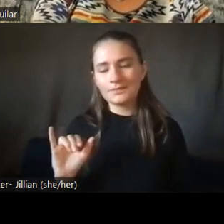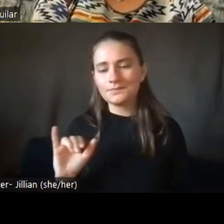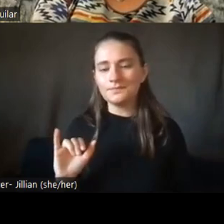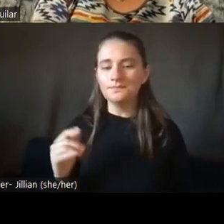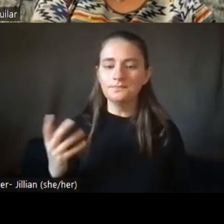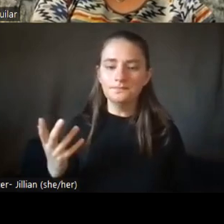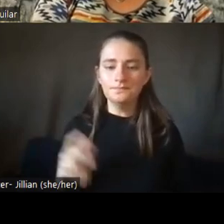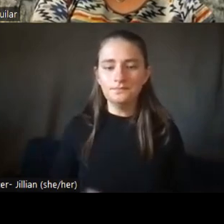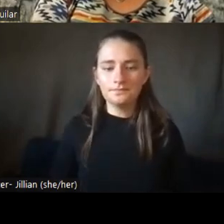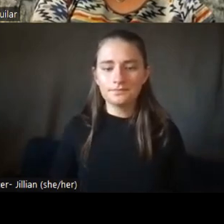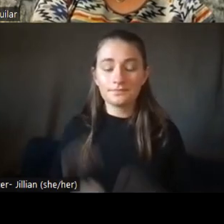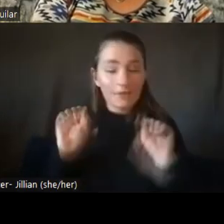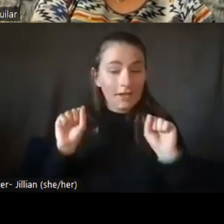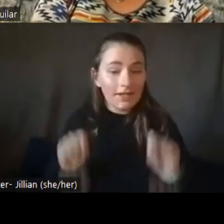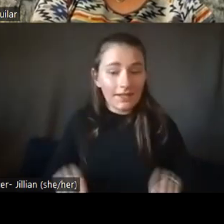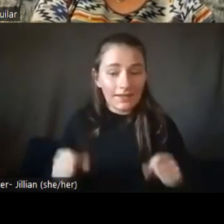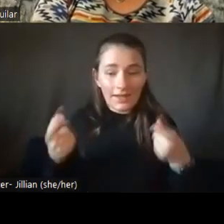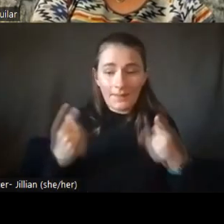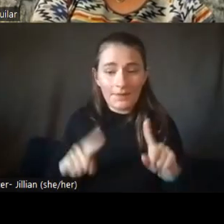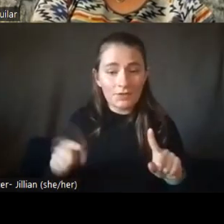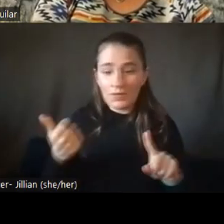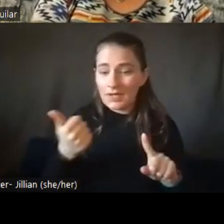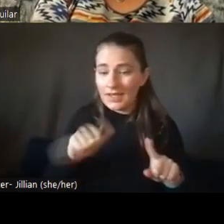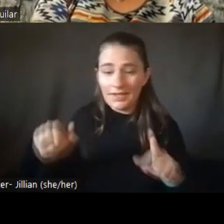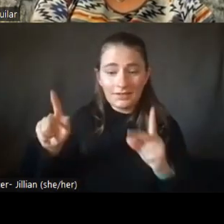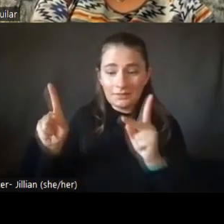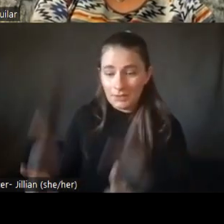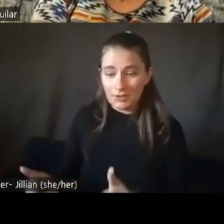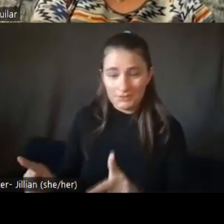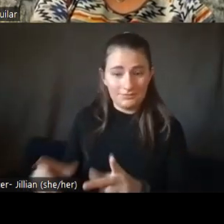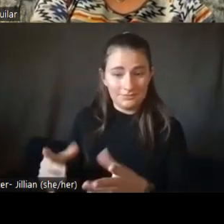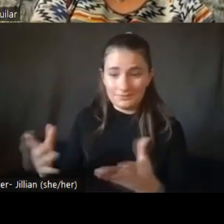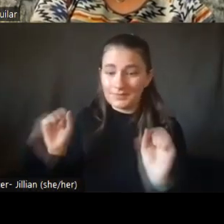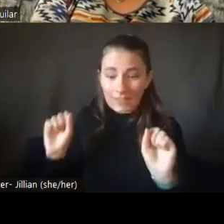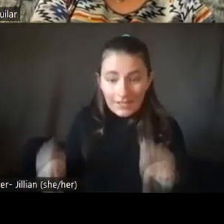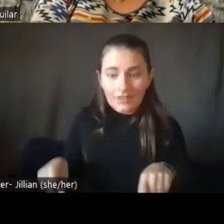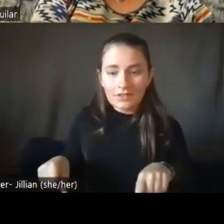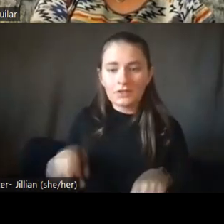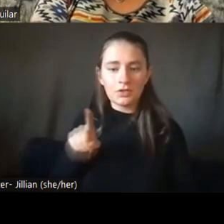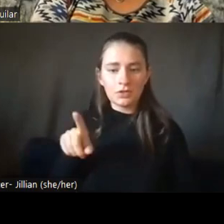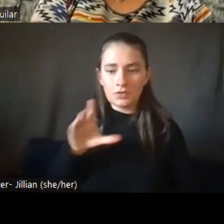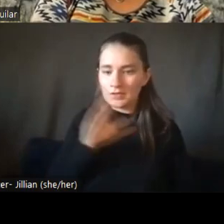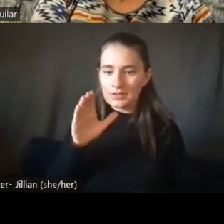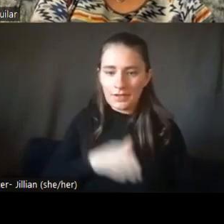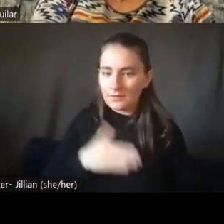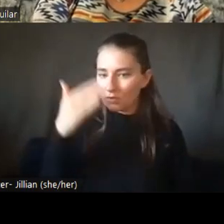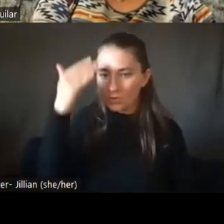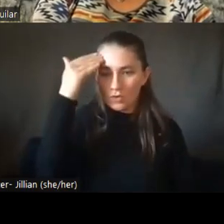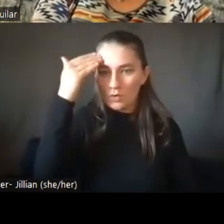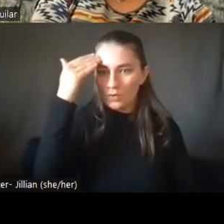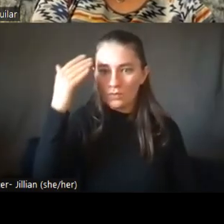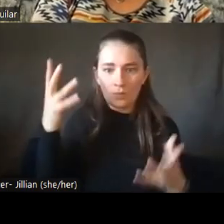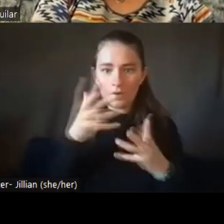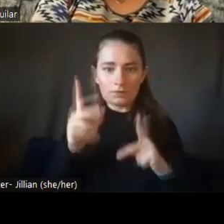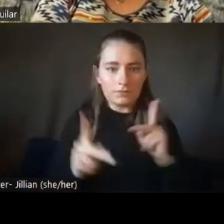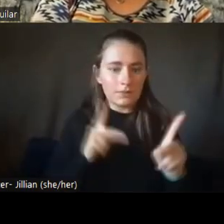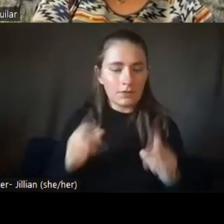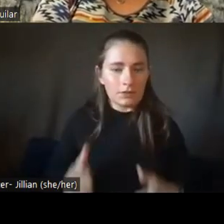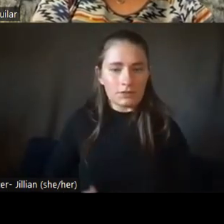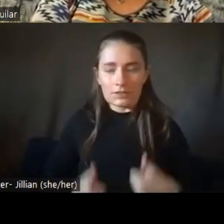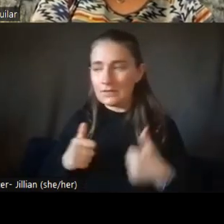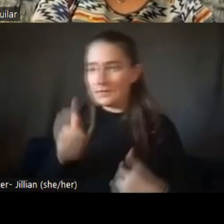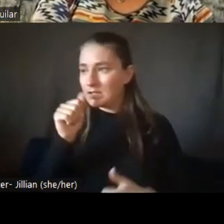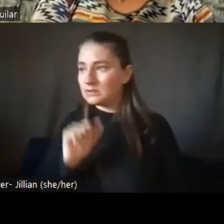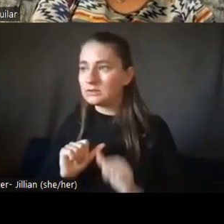happen to anybody and you never know what people are living with and dealing with. And so